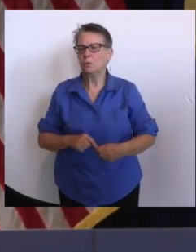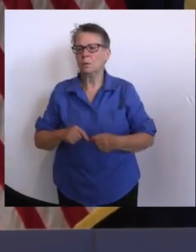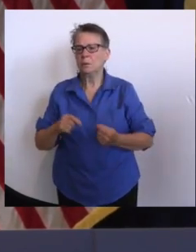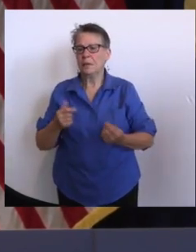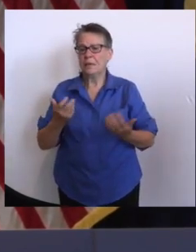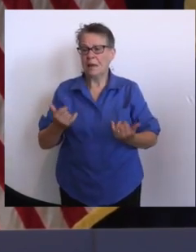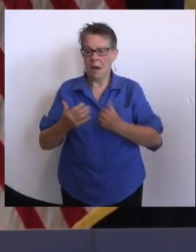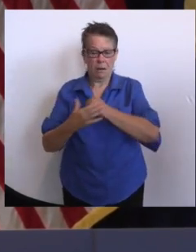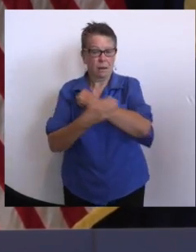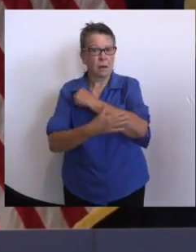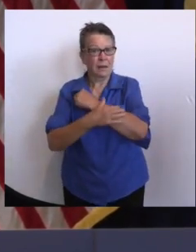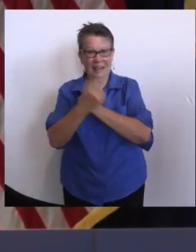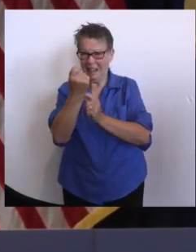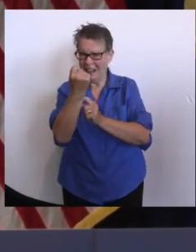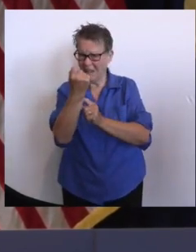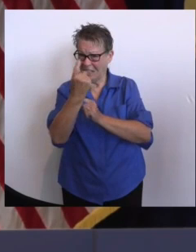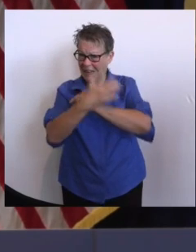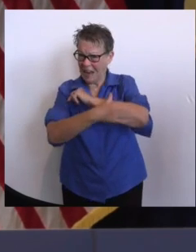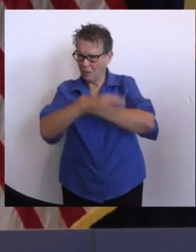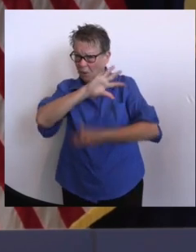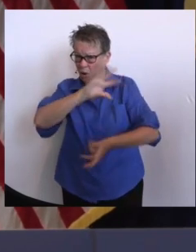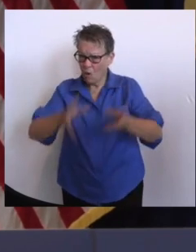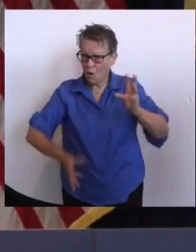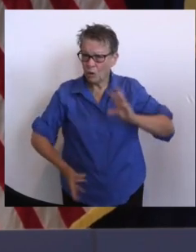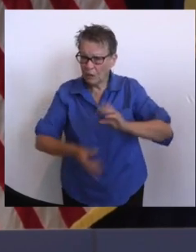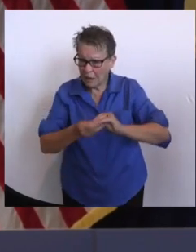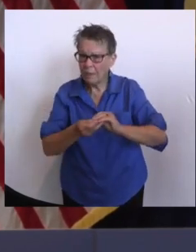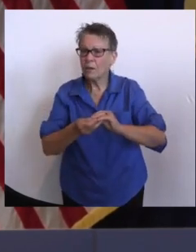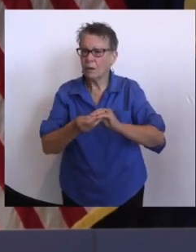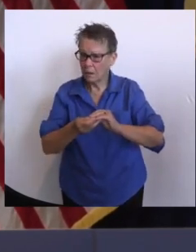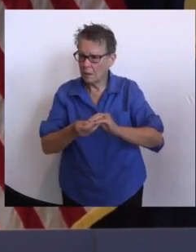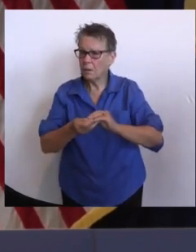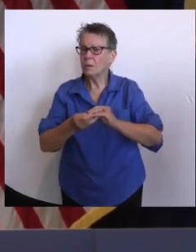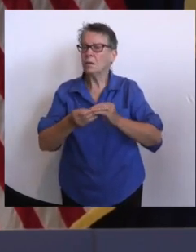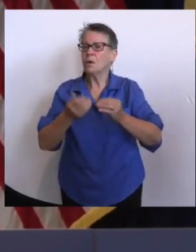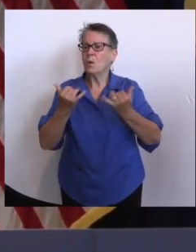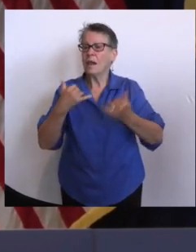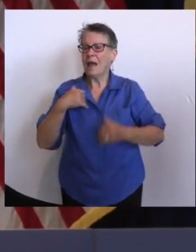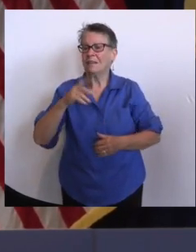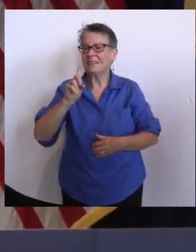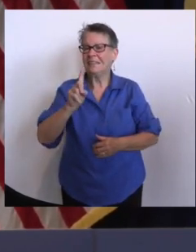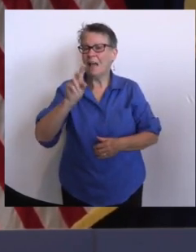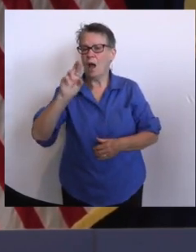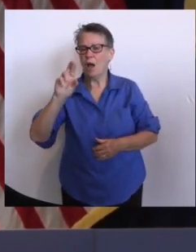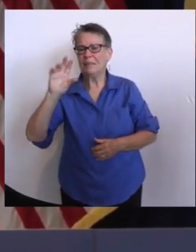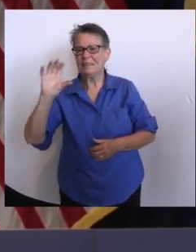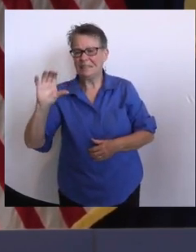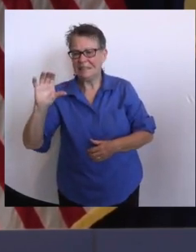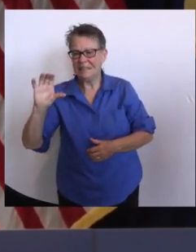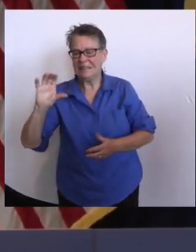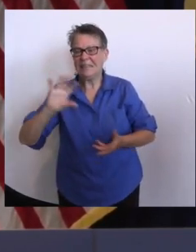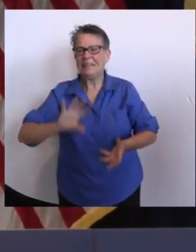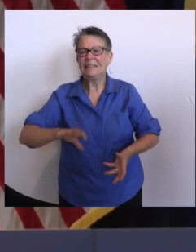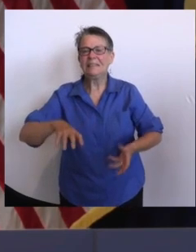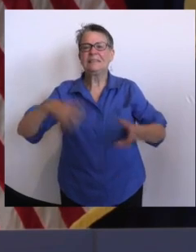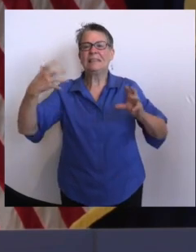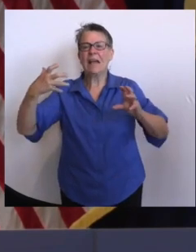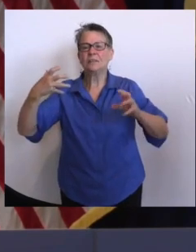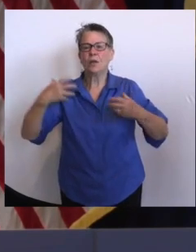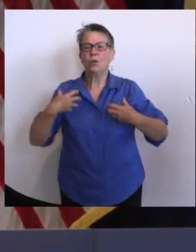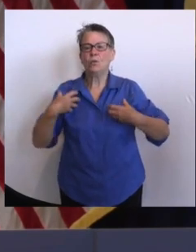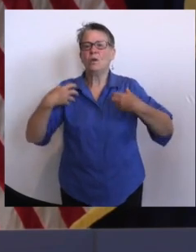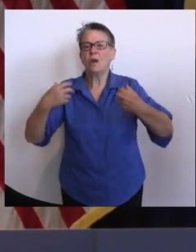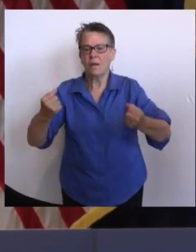declared counties, we will have what's called DRCs, or disaster recovery centers. There's one open in Gloucester, Middlesex, and